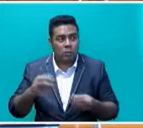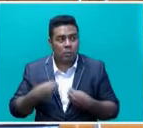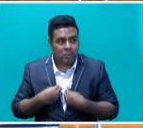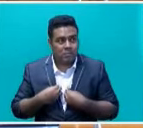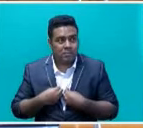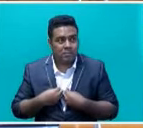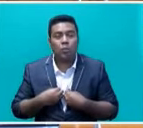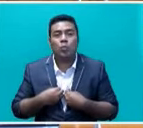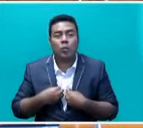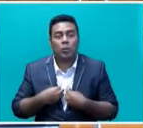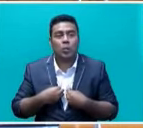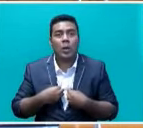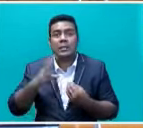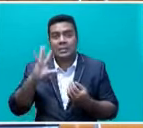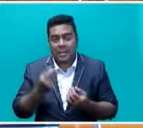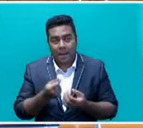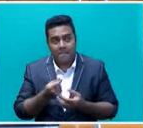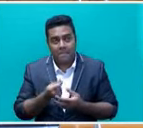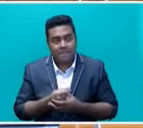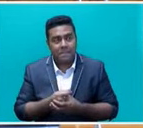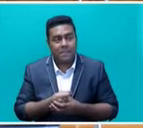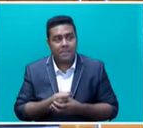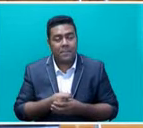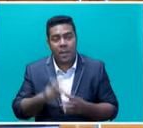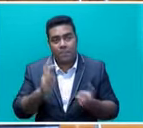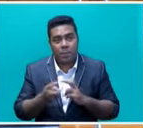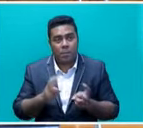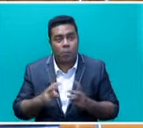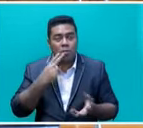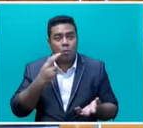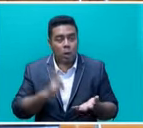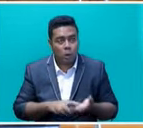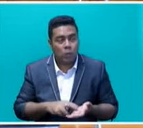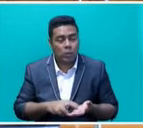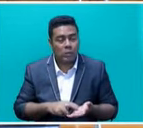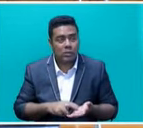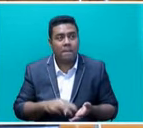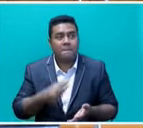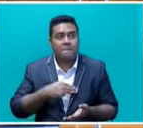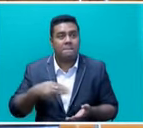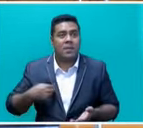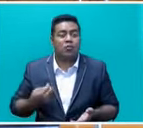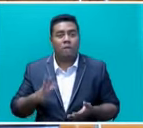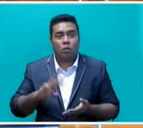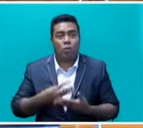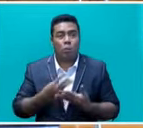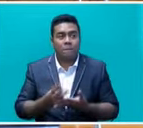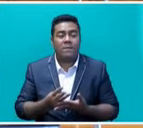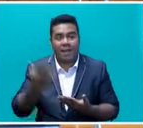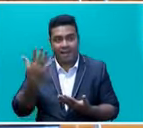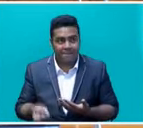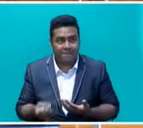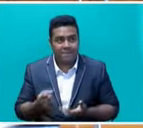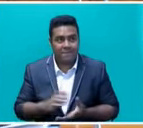received it. There were some problems with the record that the Ministry of Social Welfare had,